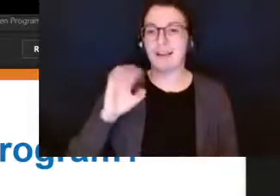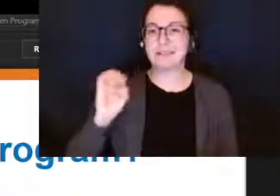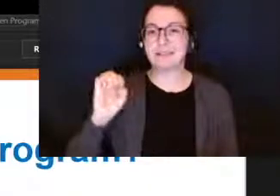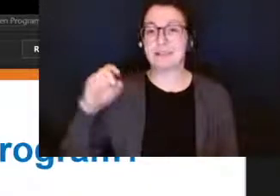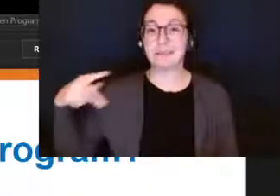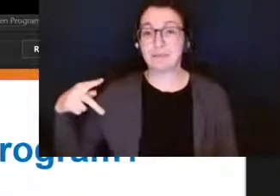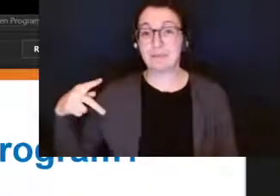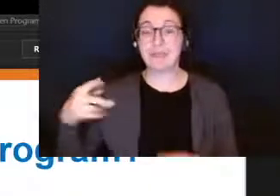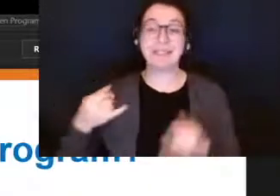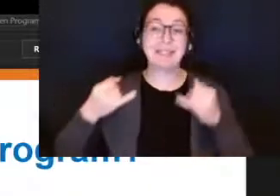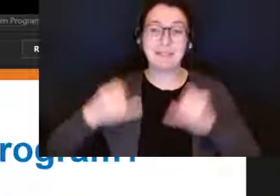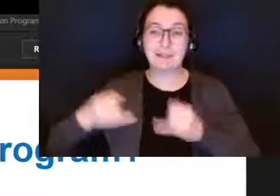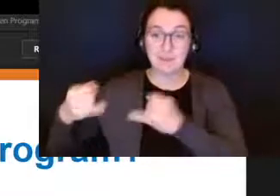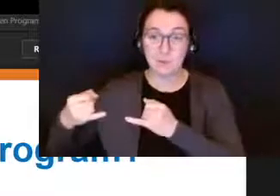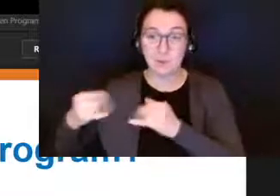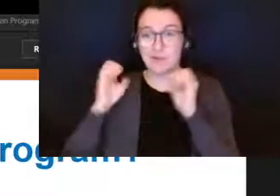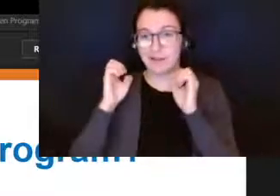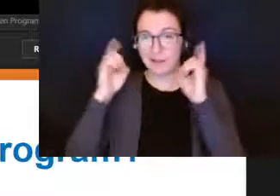another acronym you'll hear